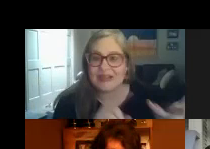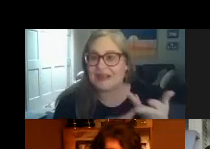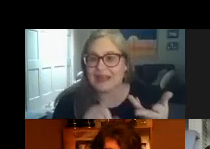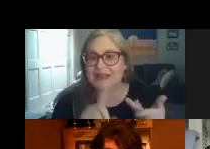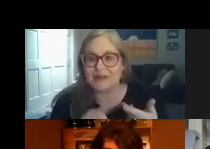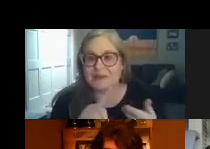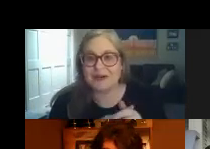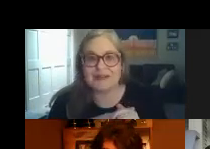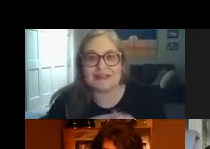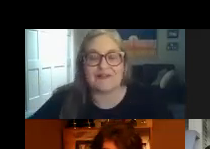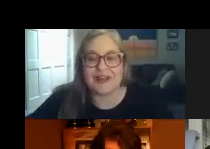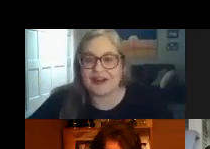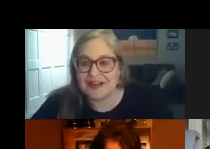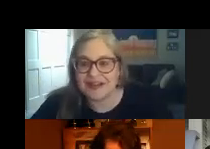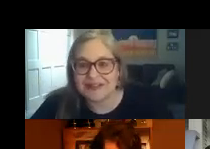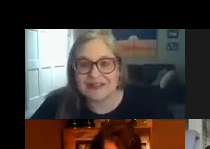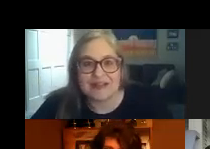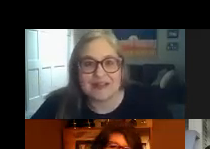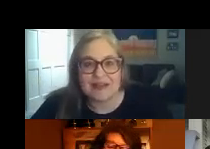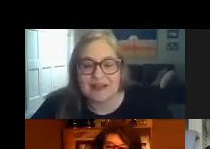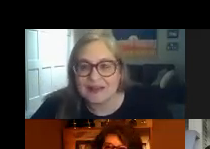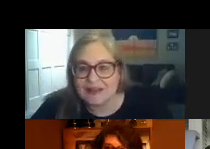in any number of these of areas